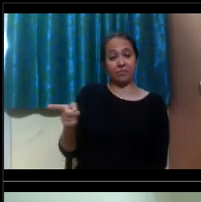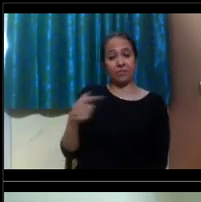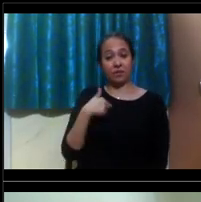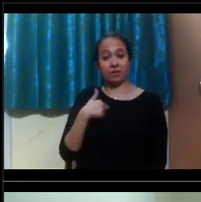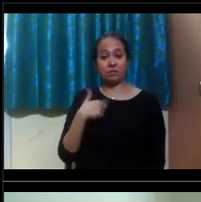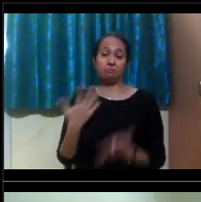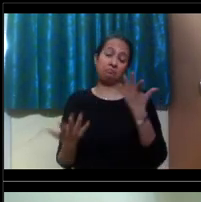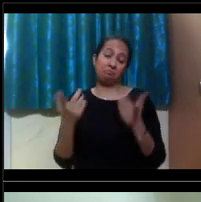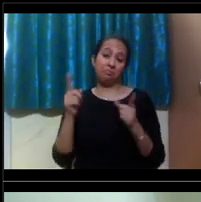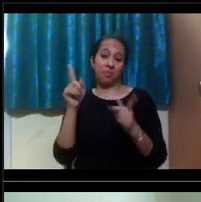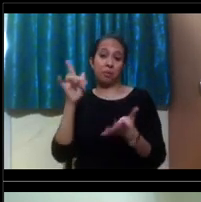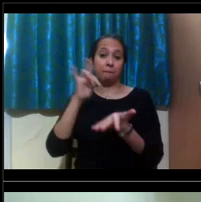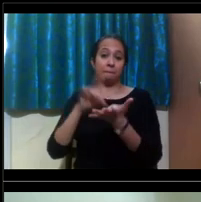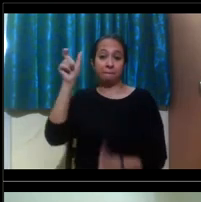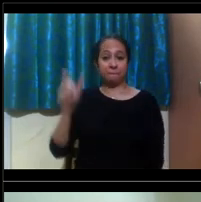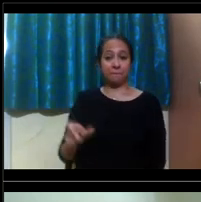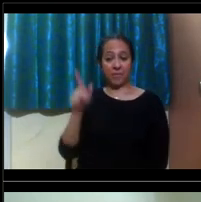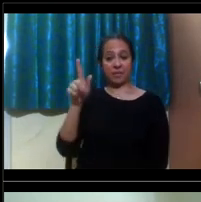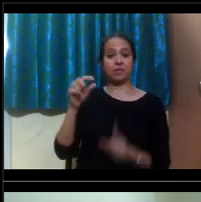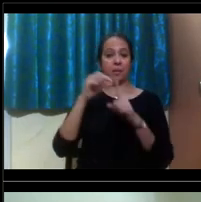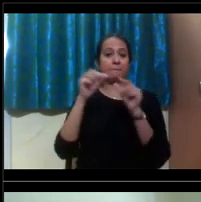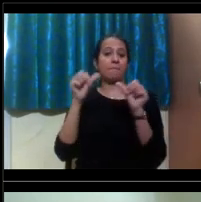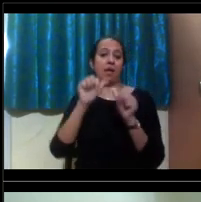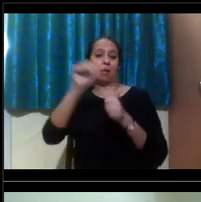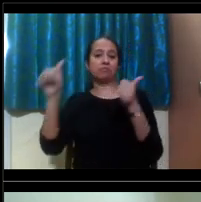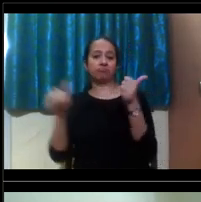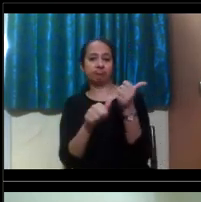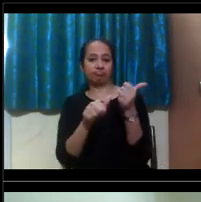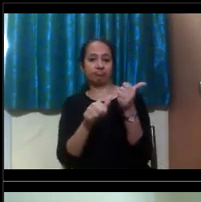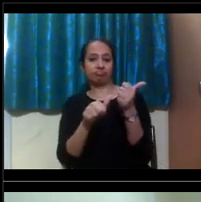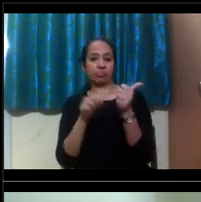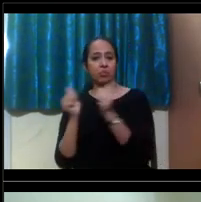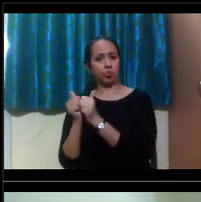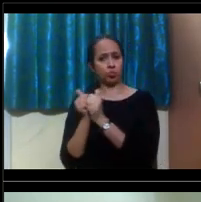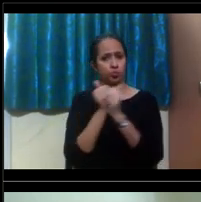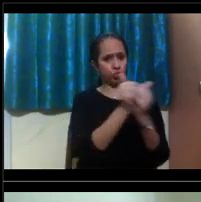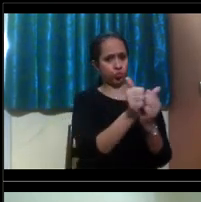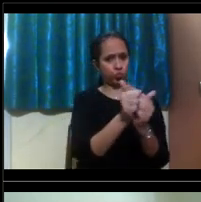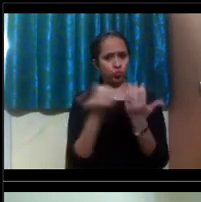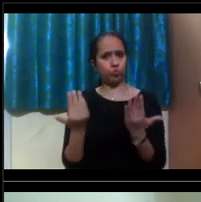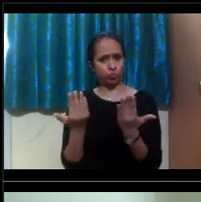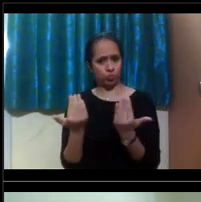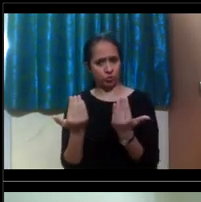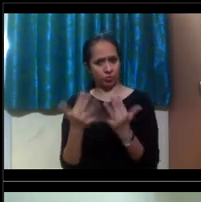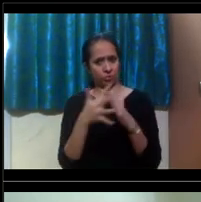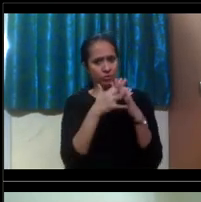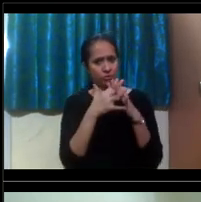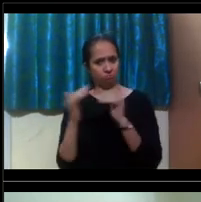a personal assistant, can they come with them to the U S?